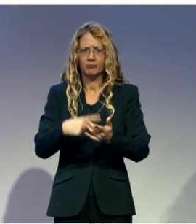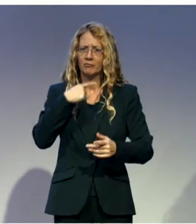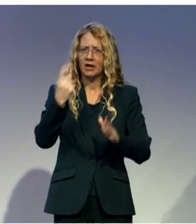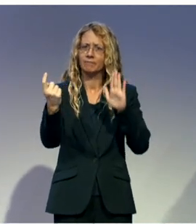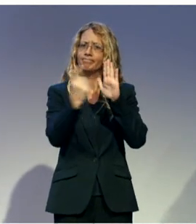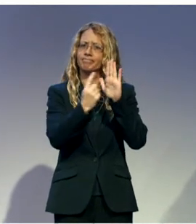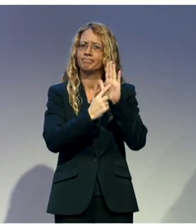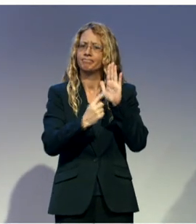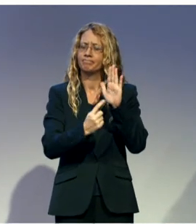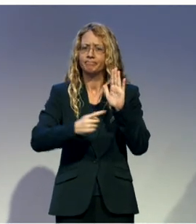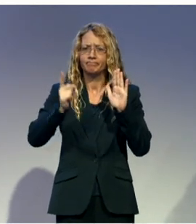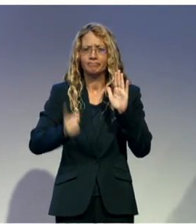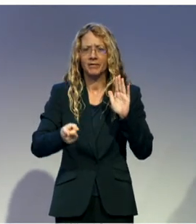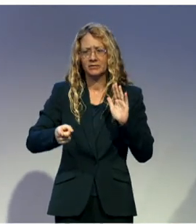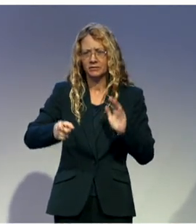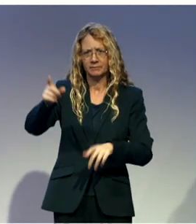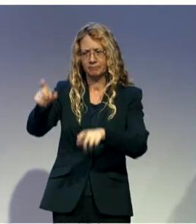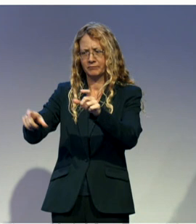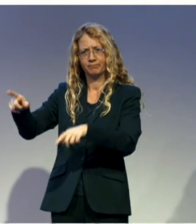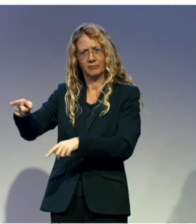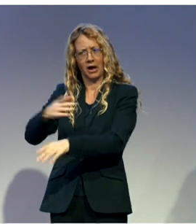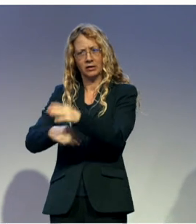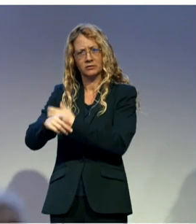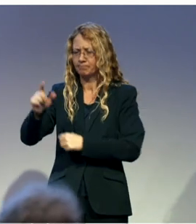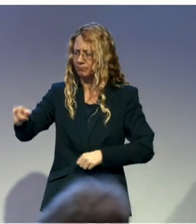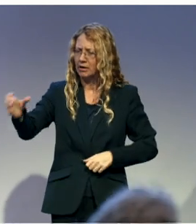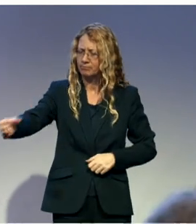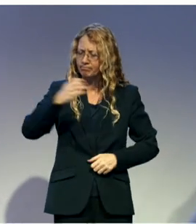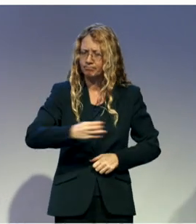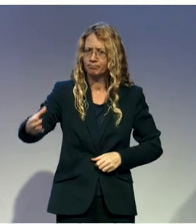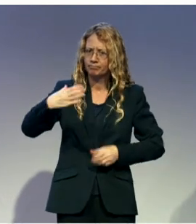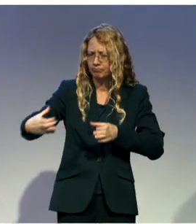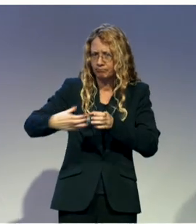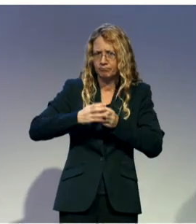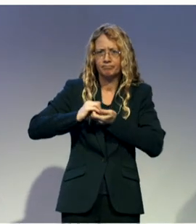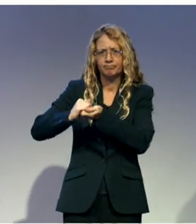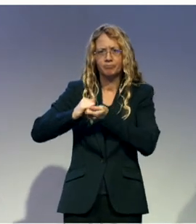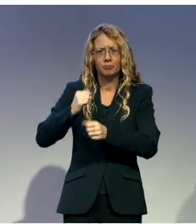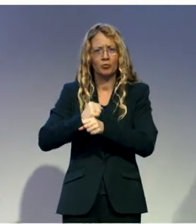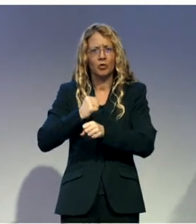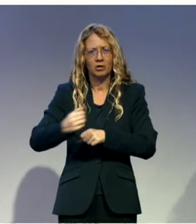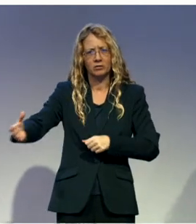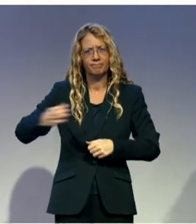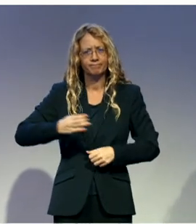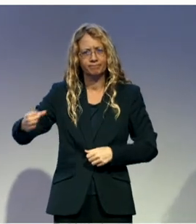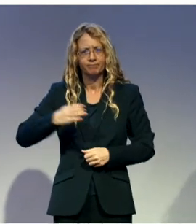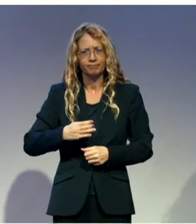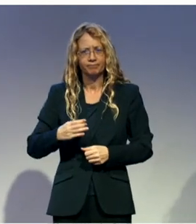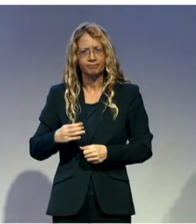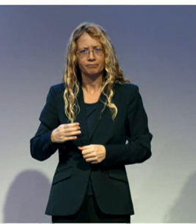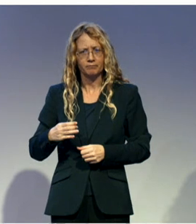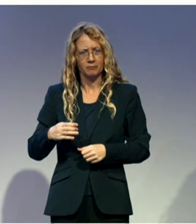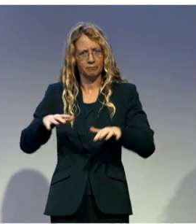in the Constitutional Assembly, and later on